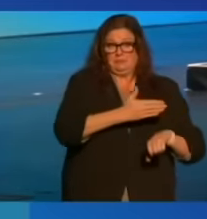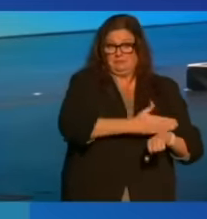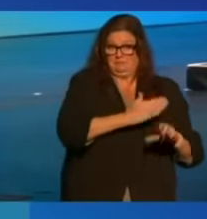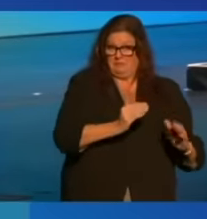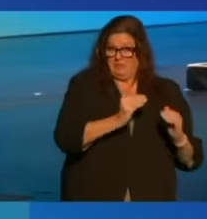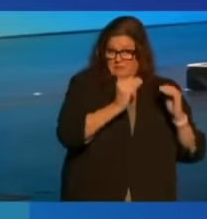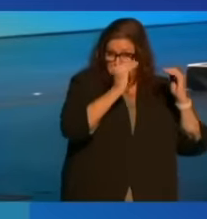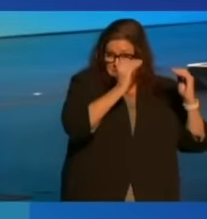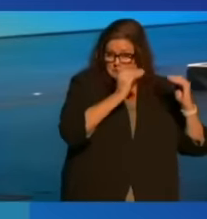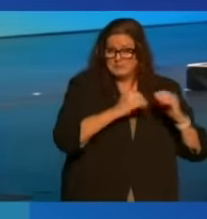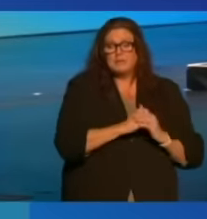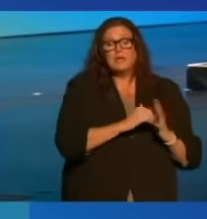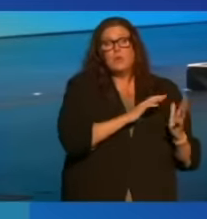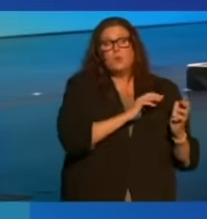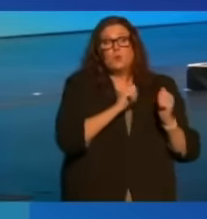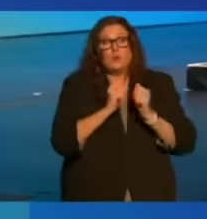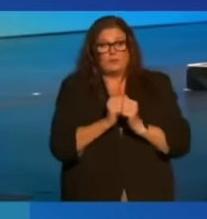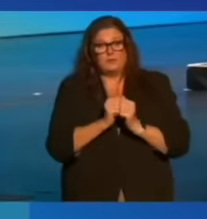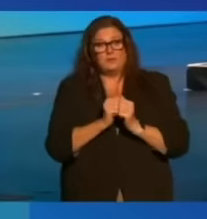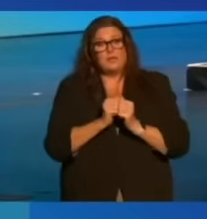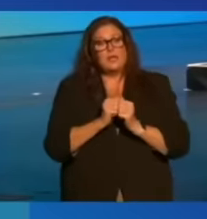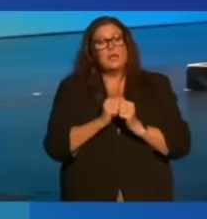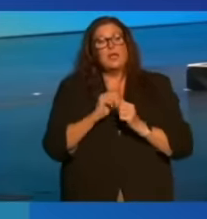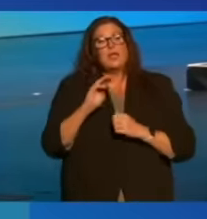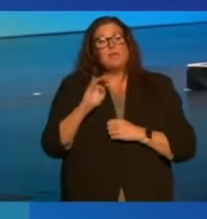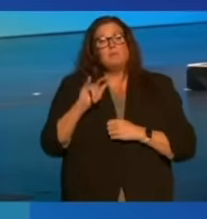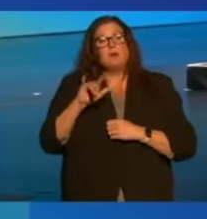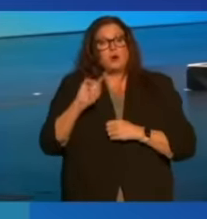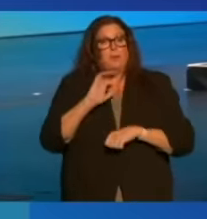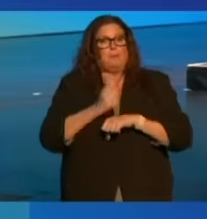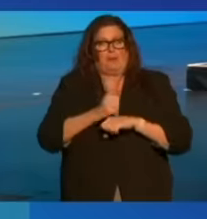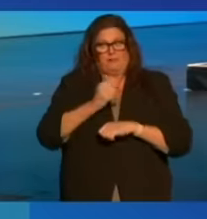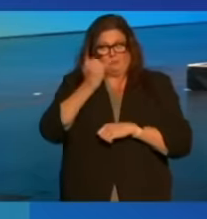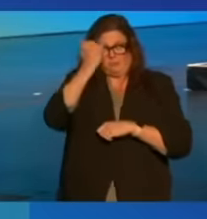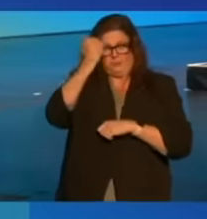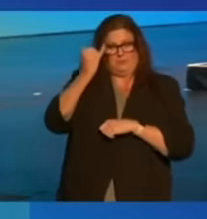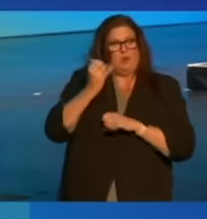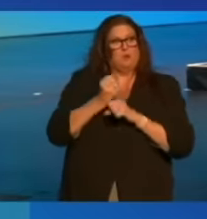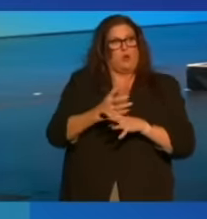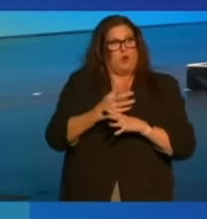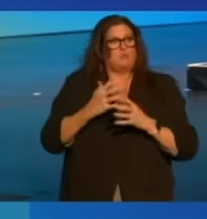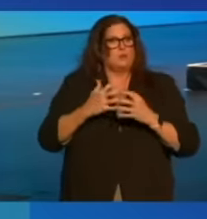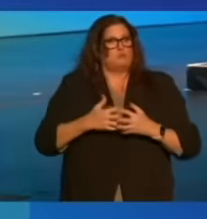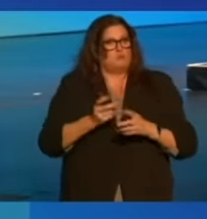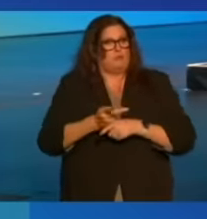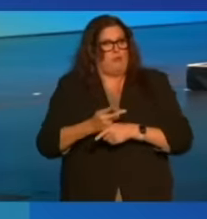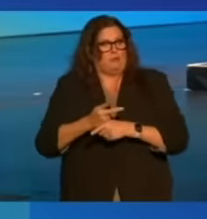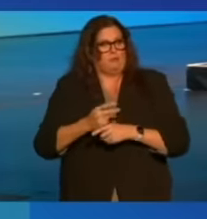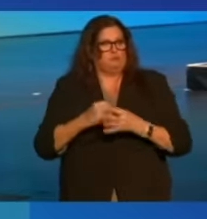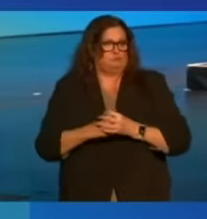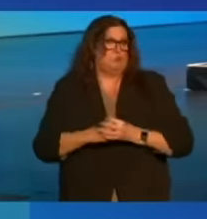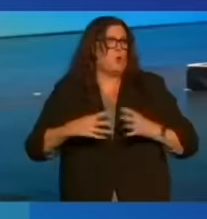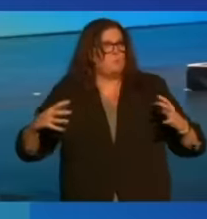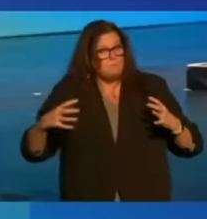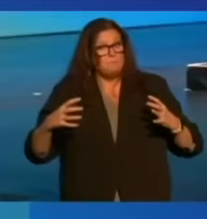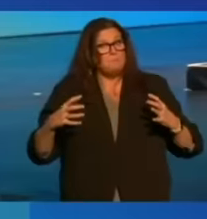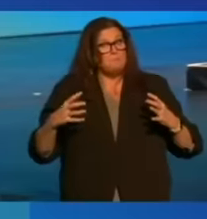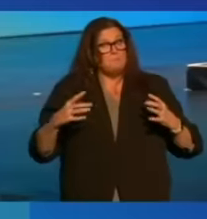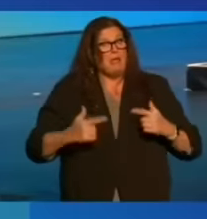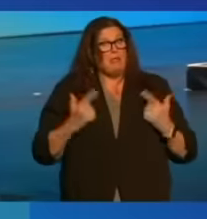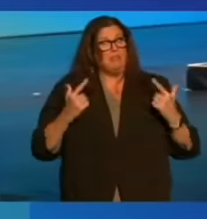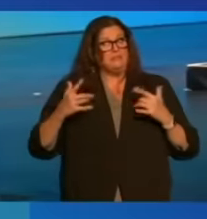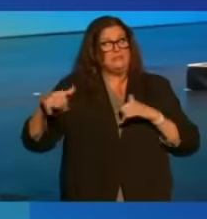combined with market-based principles caused production to explode and standards of living